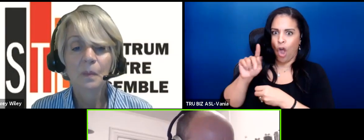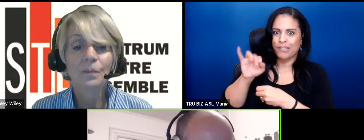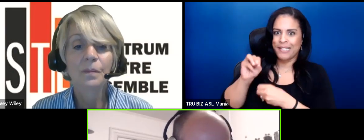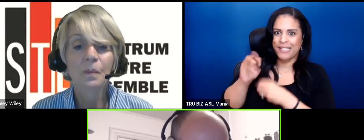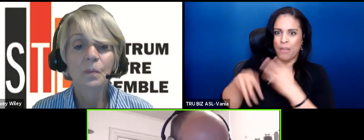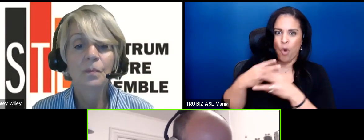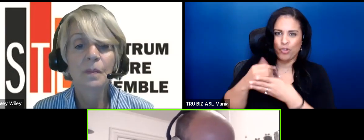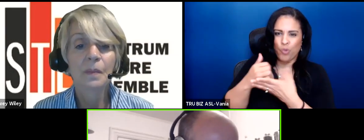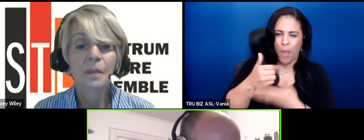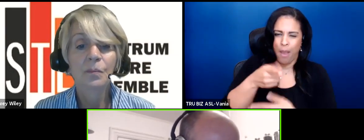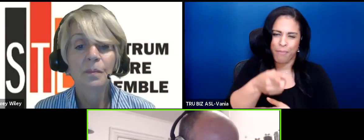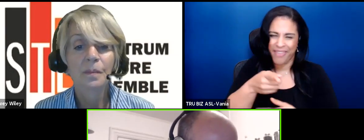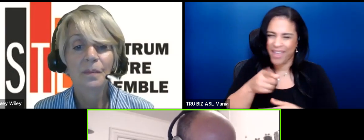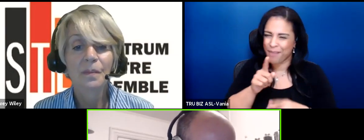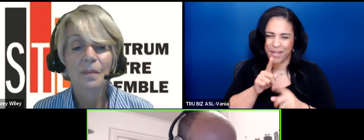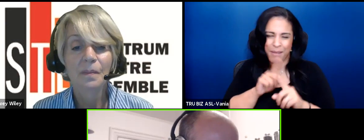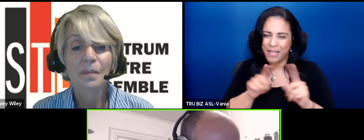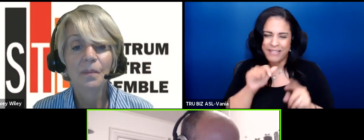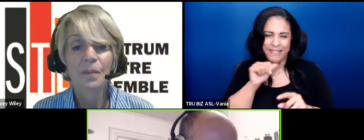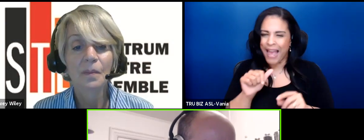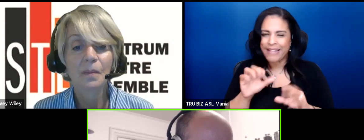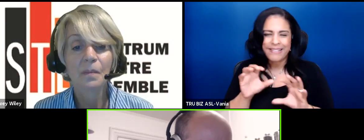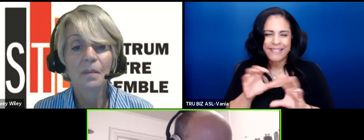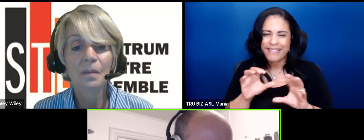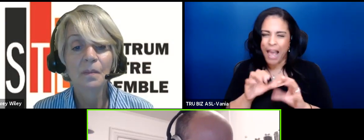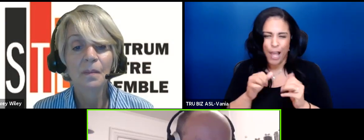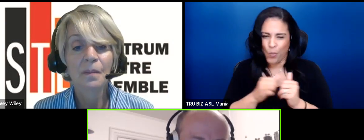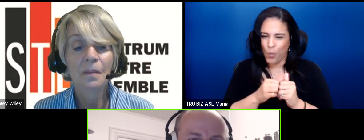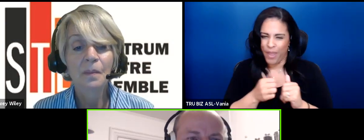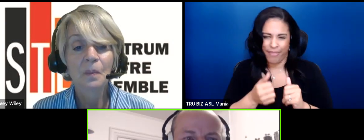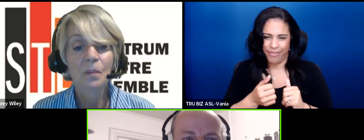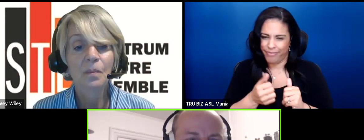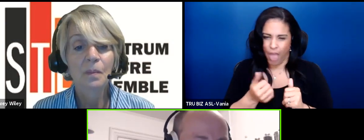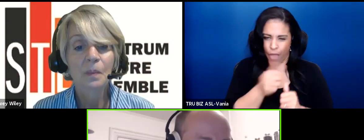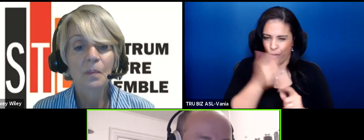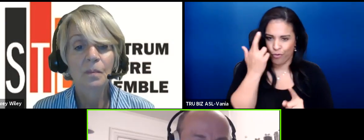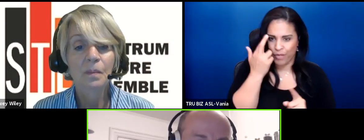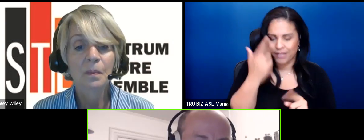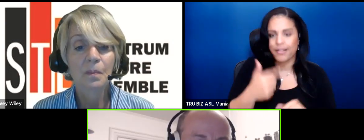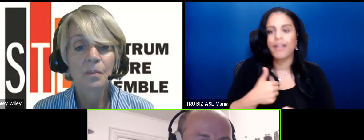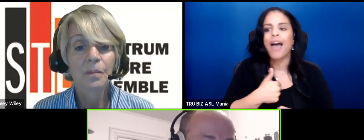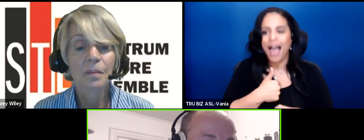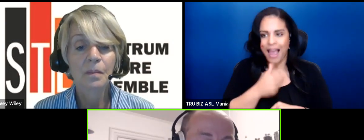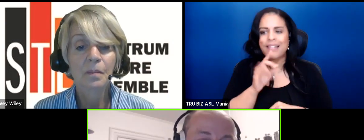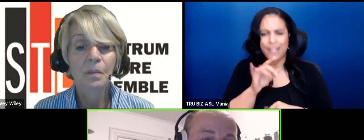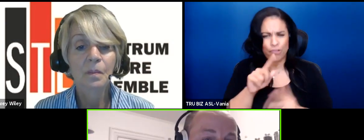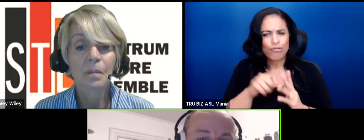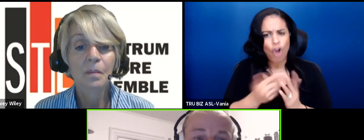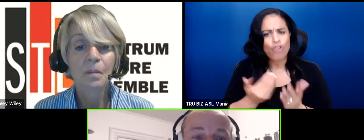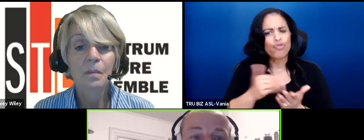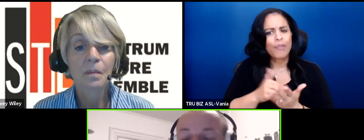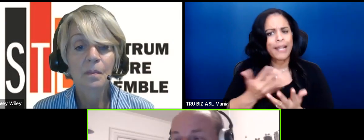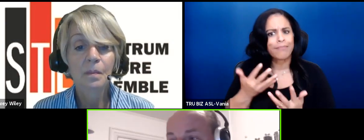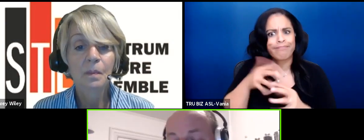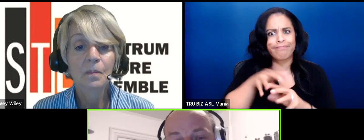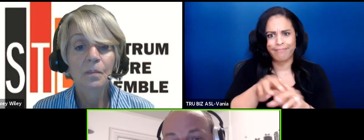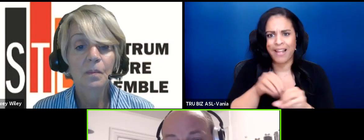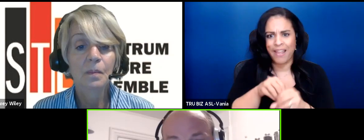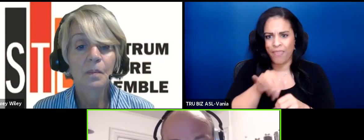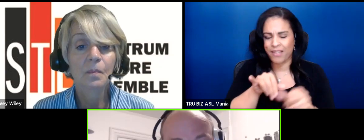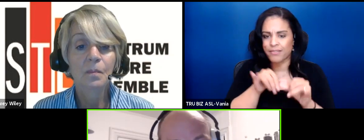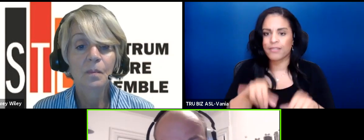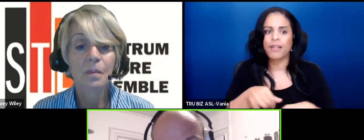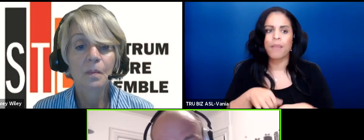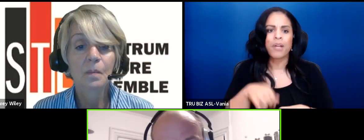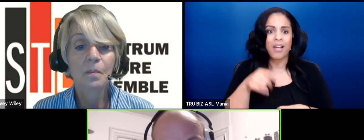and wasn't really done without anything else other than that. And I started to get re reintegrated into it because really believe it or not when I first started